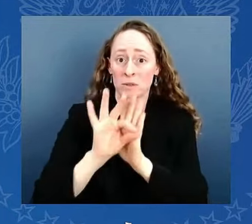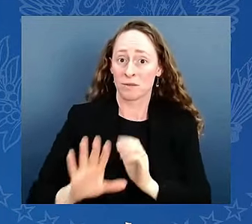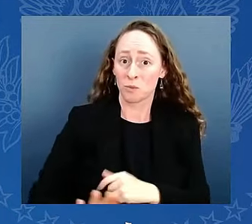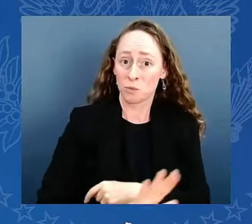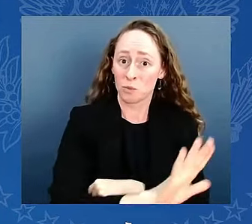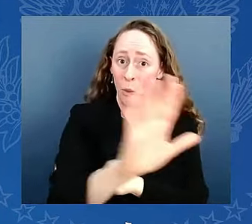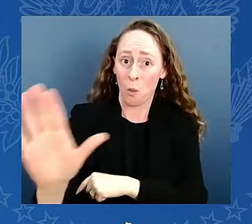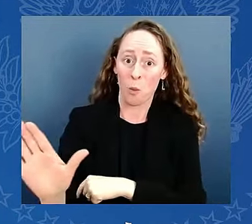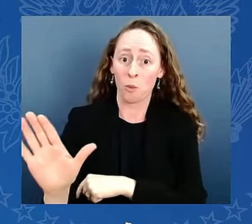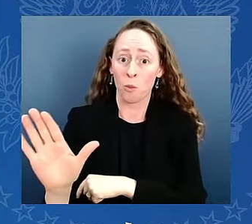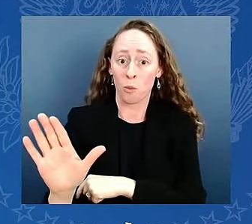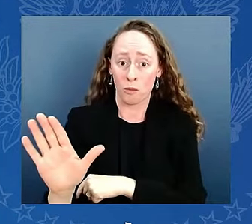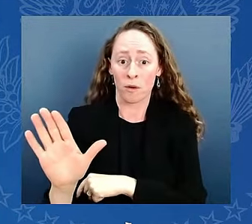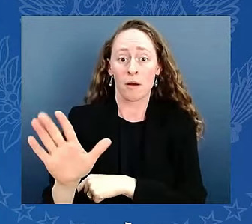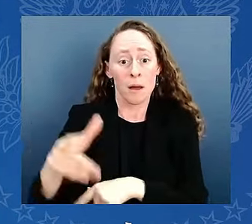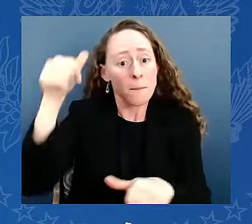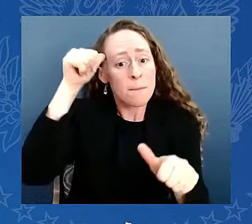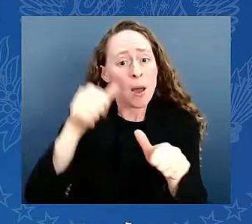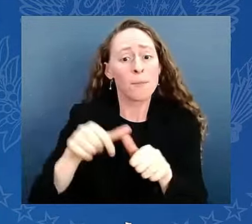in the Oval Office,